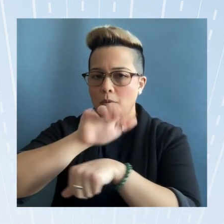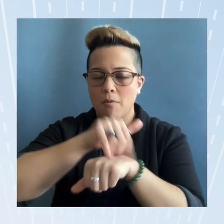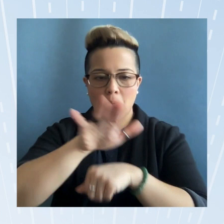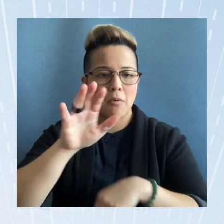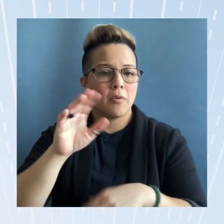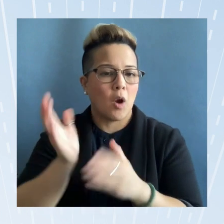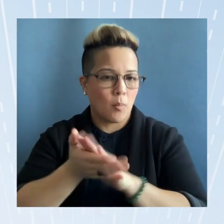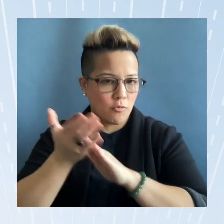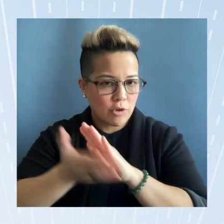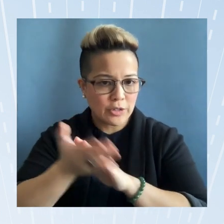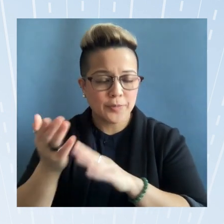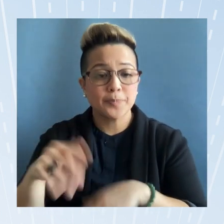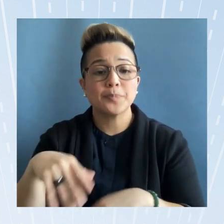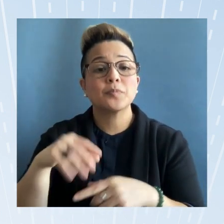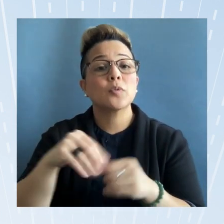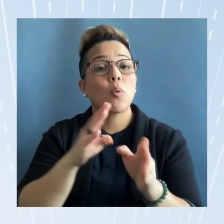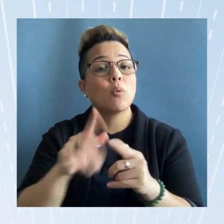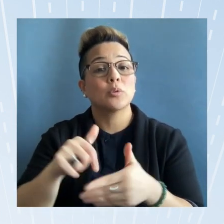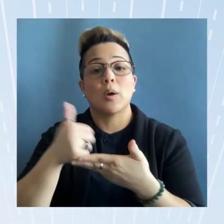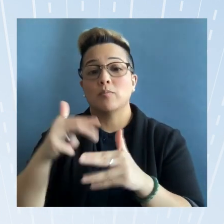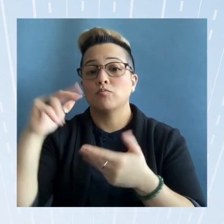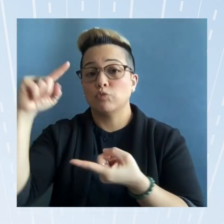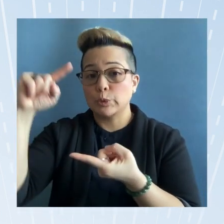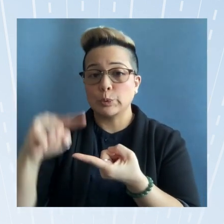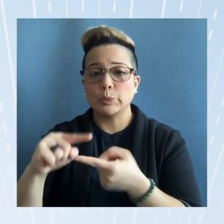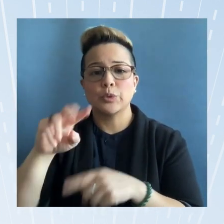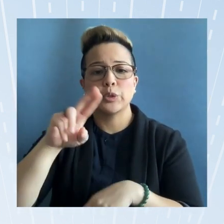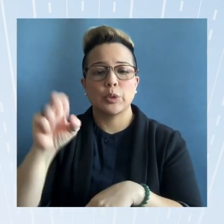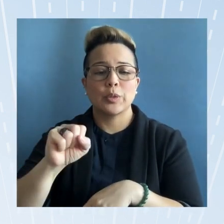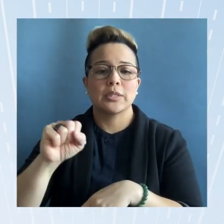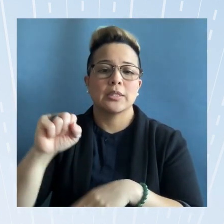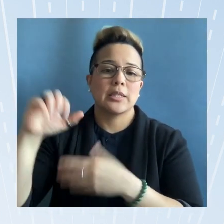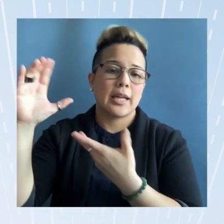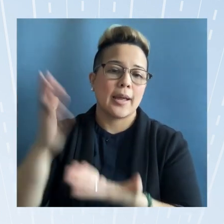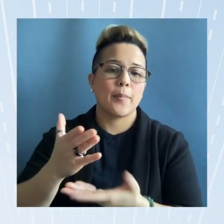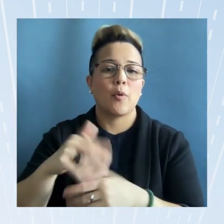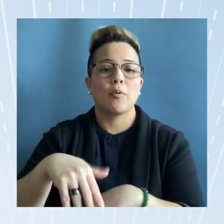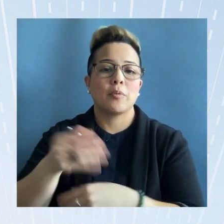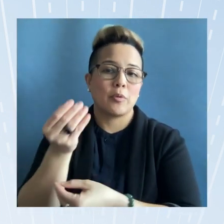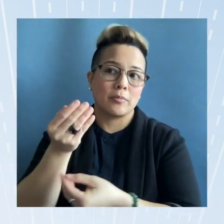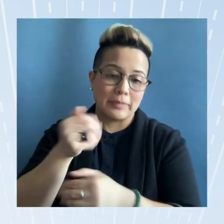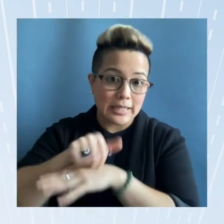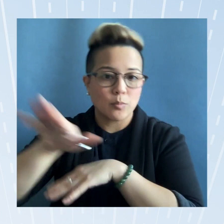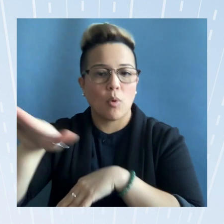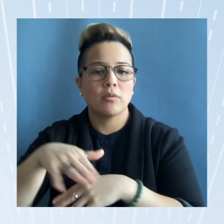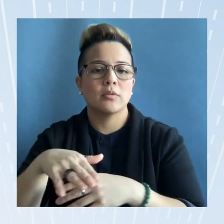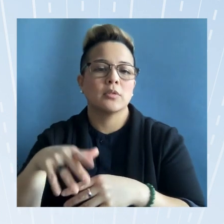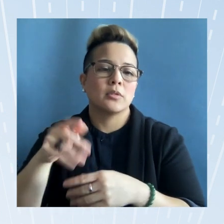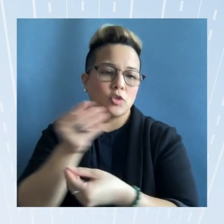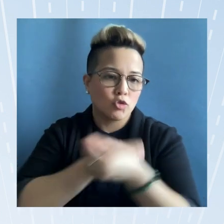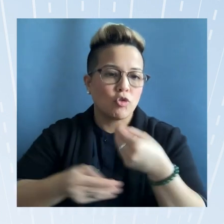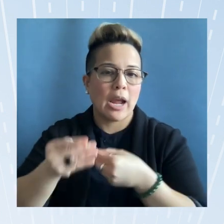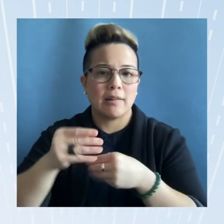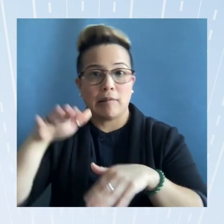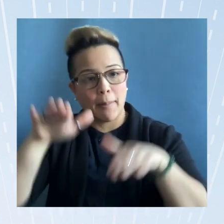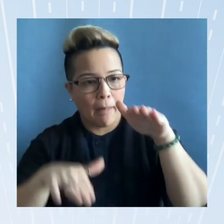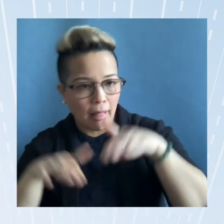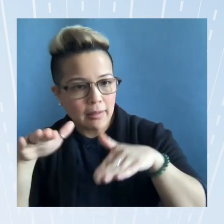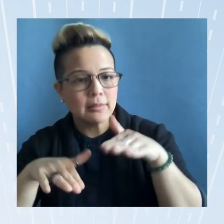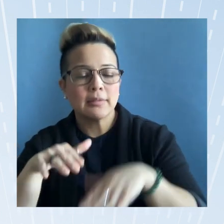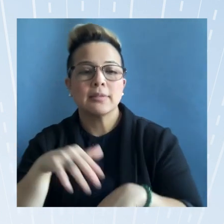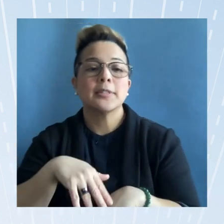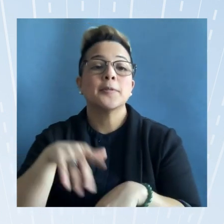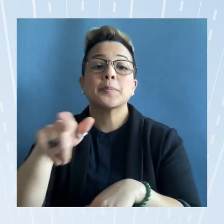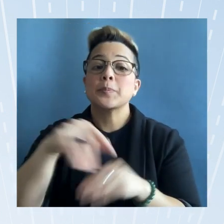in order to help reduce u.s import export trade imbalance in addition the steps